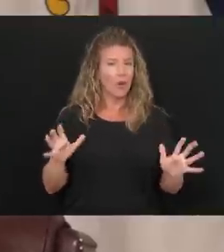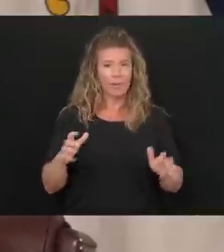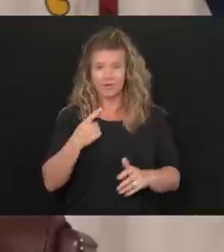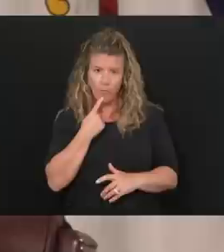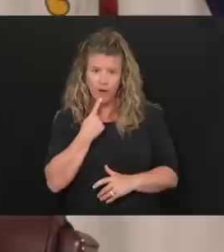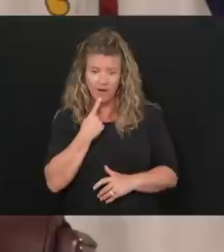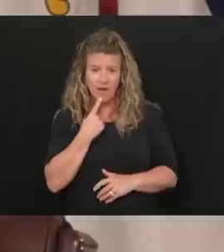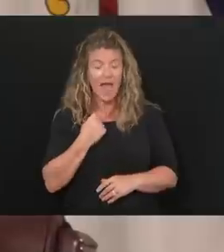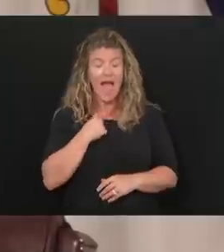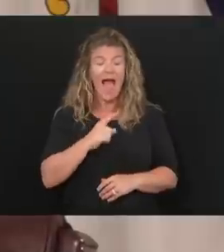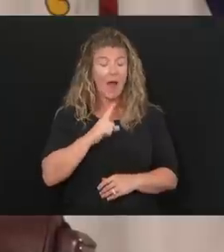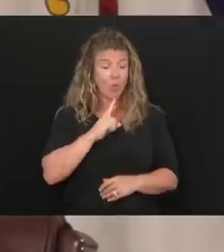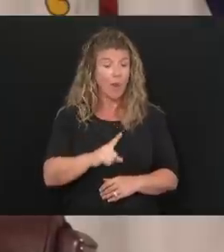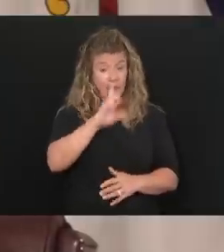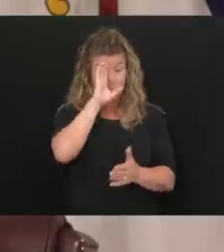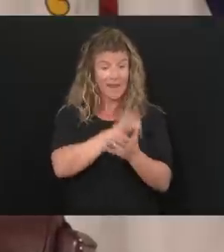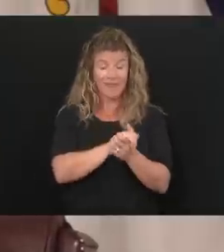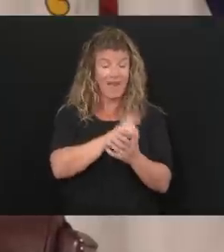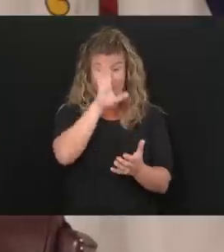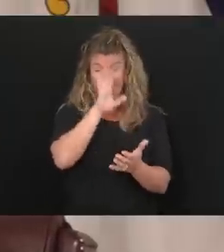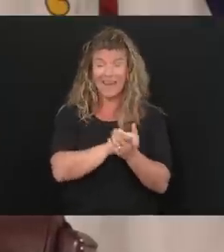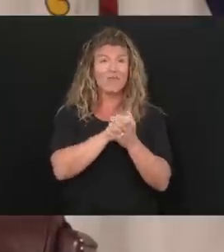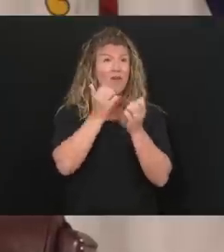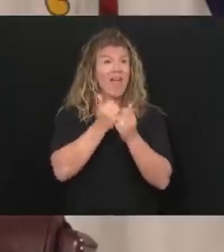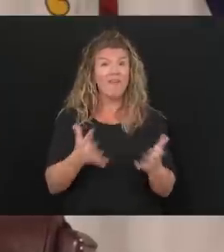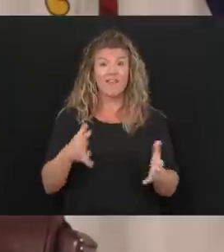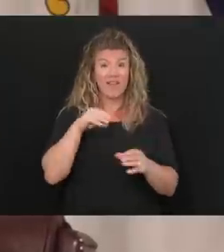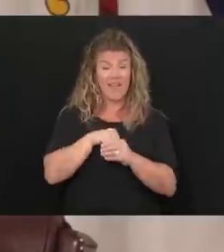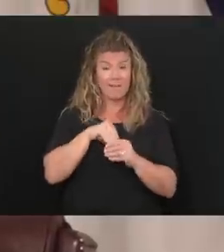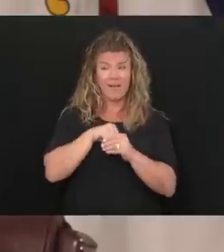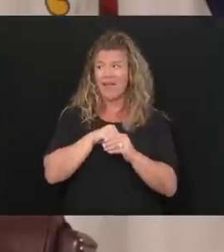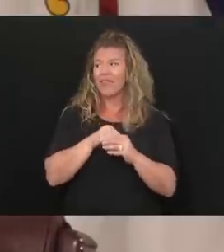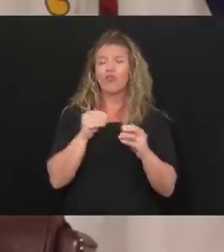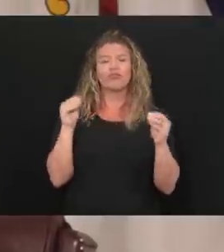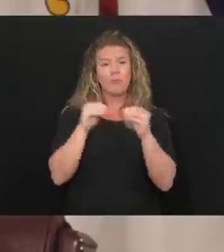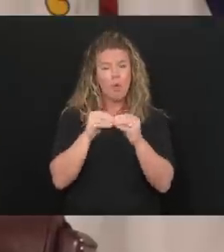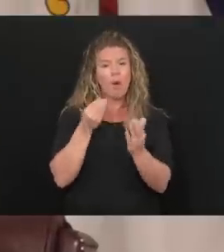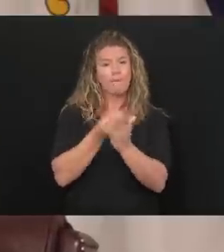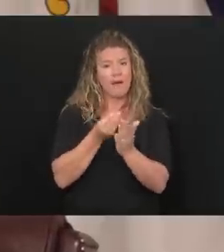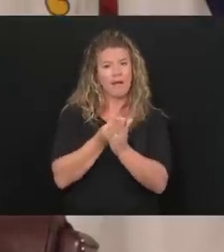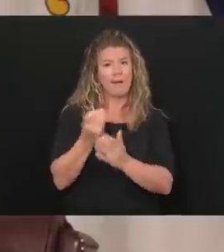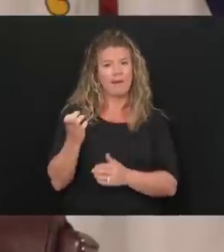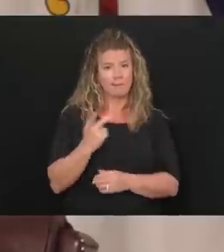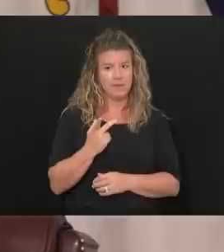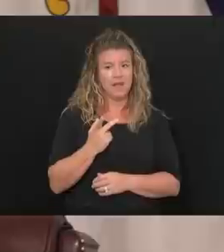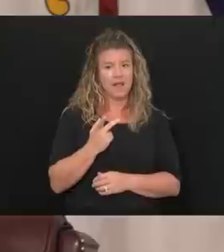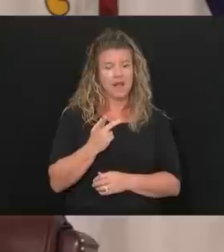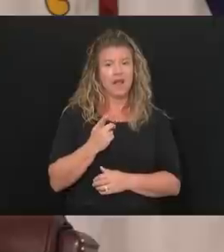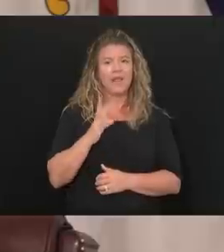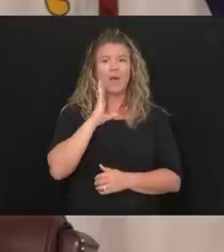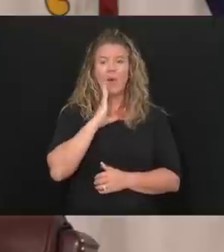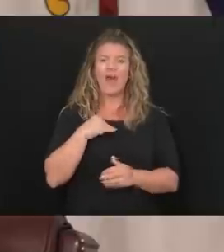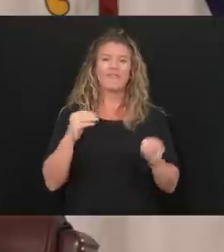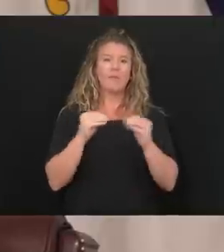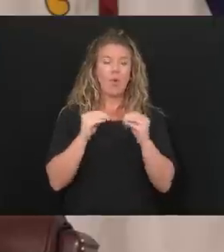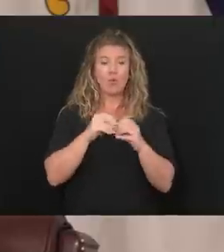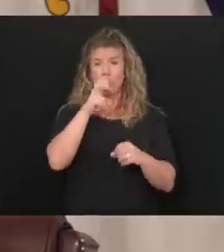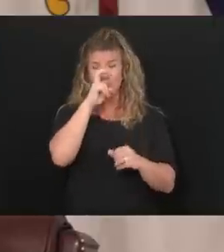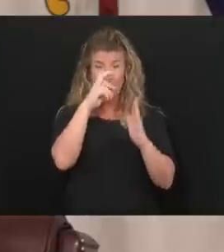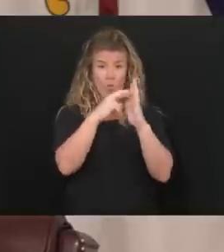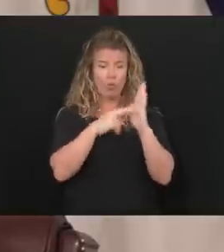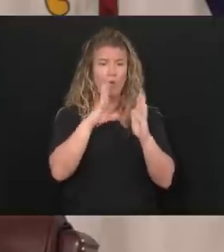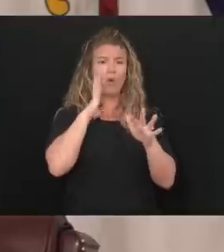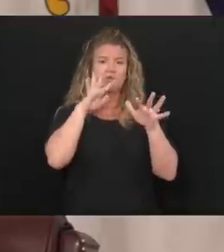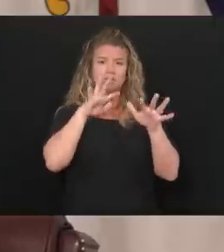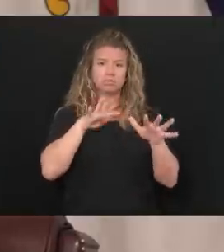believe, I really believe with all in me that there's more stimulus dollars coming. There's more easing of regulations or guidelines that's going